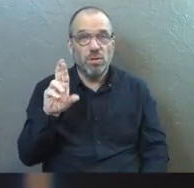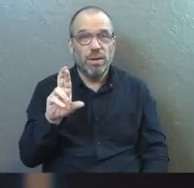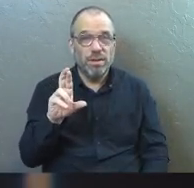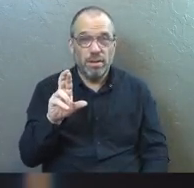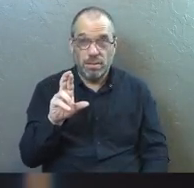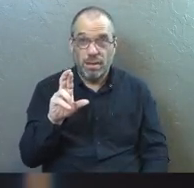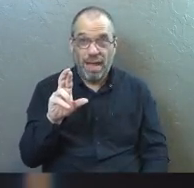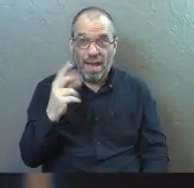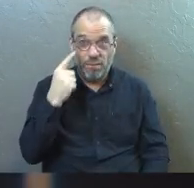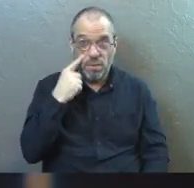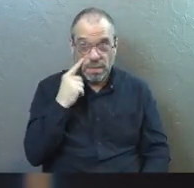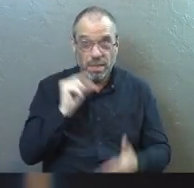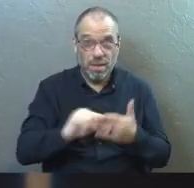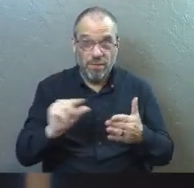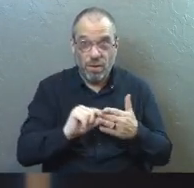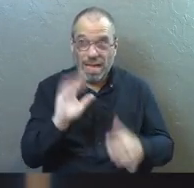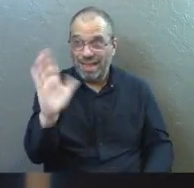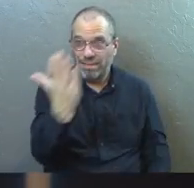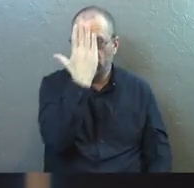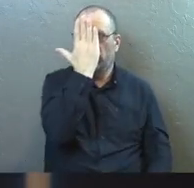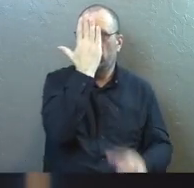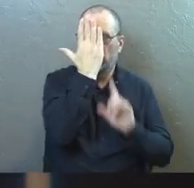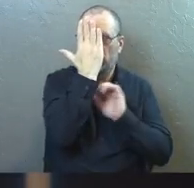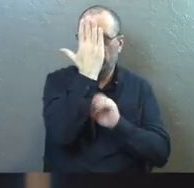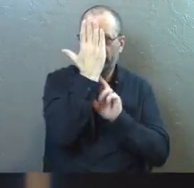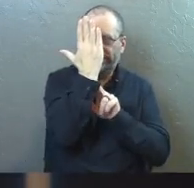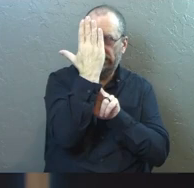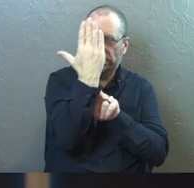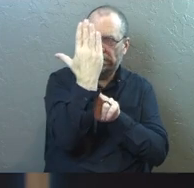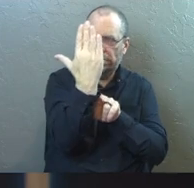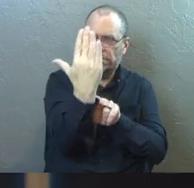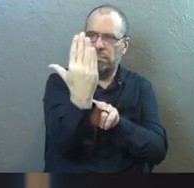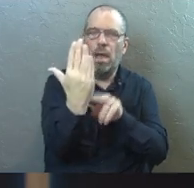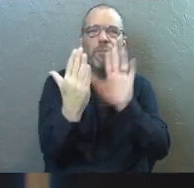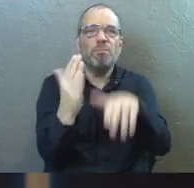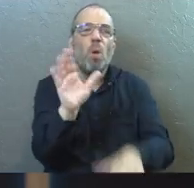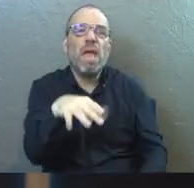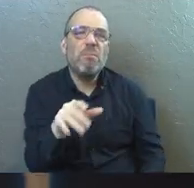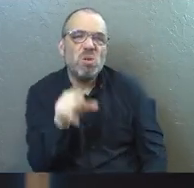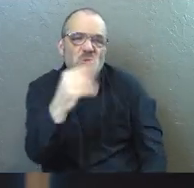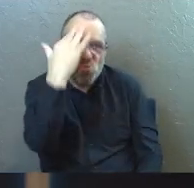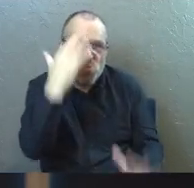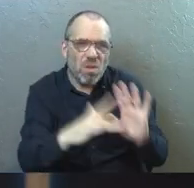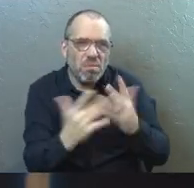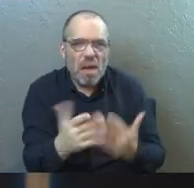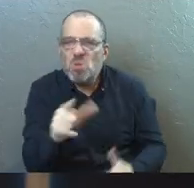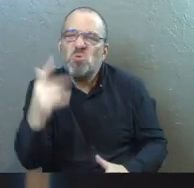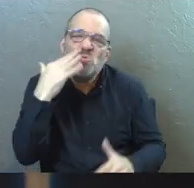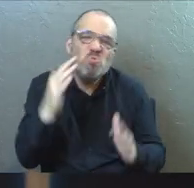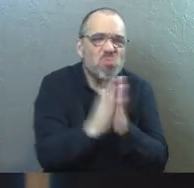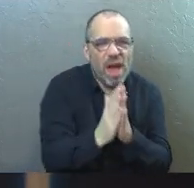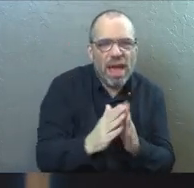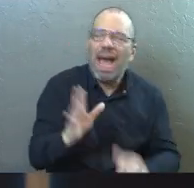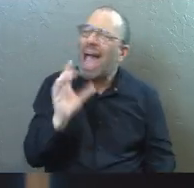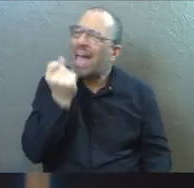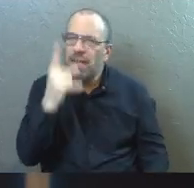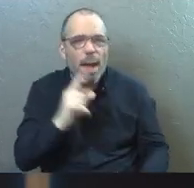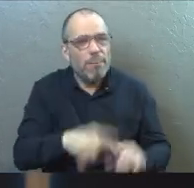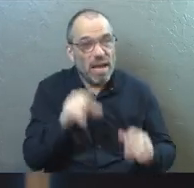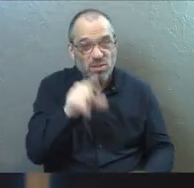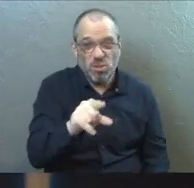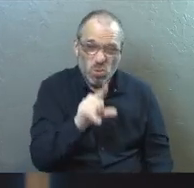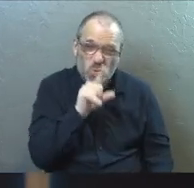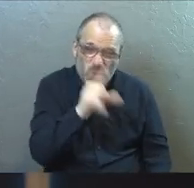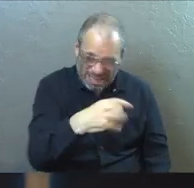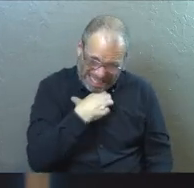Have you faced that verse? They made me face it. They said, oh yeah, you know the Bible. Oh yeah, you pray. I get it. But